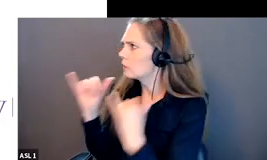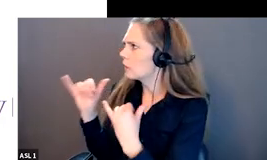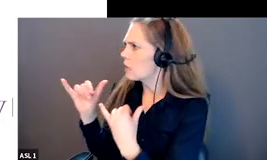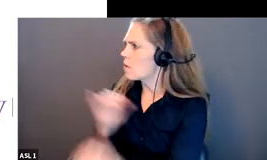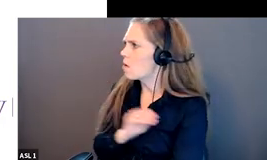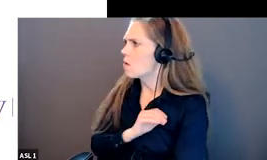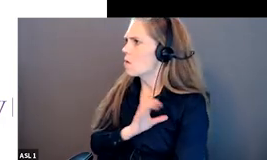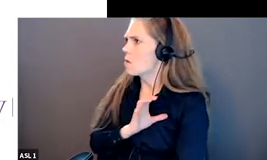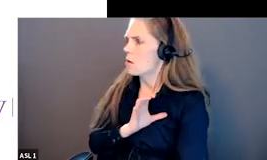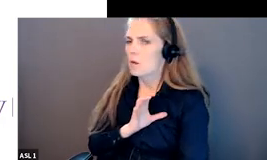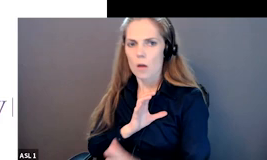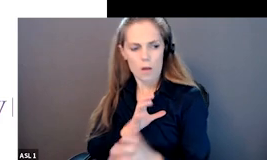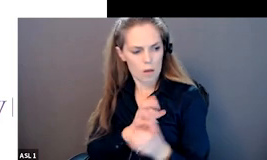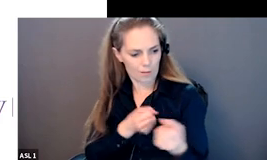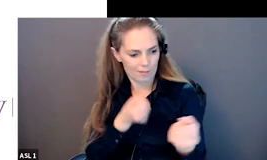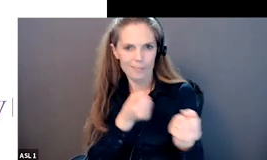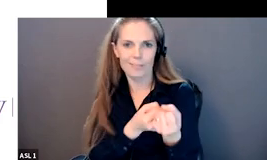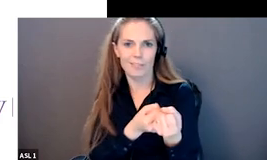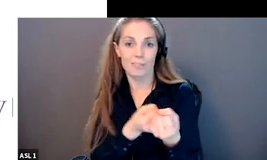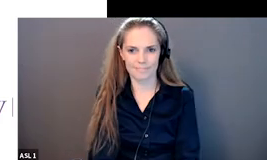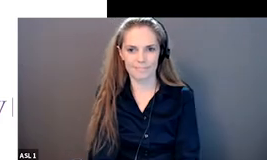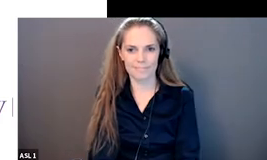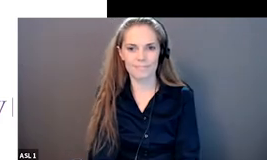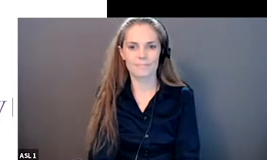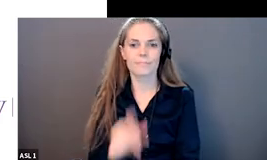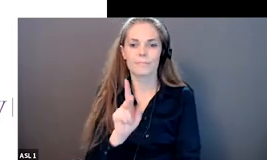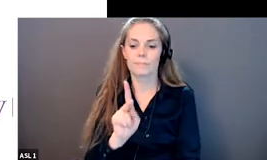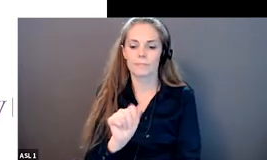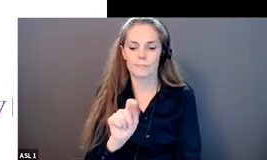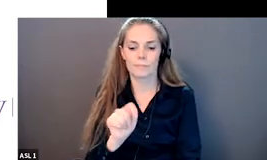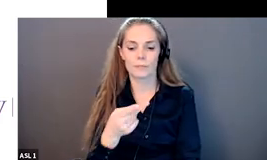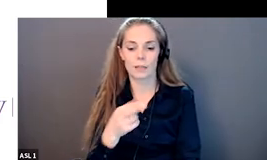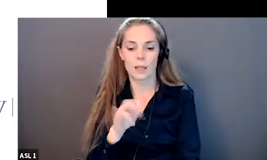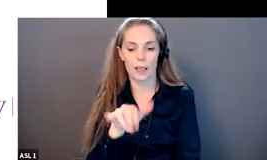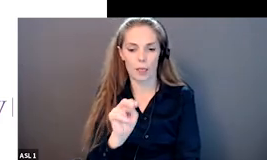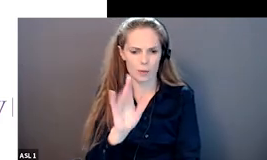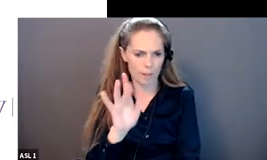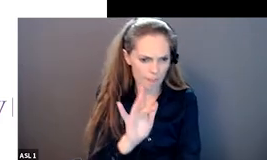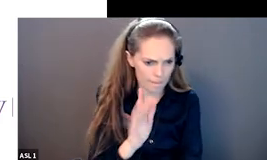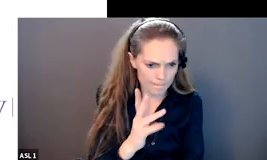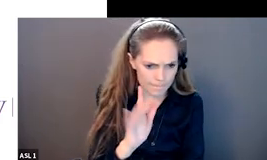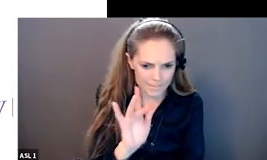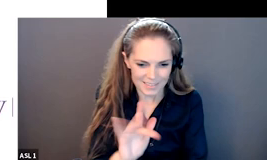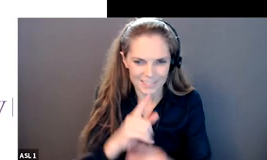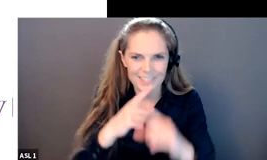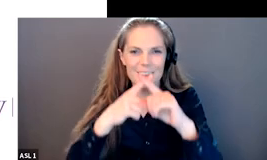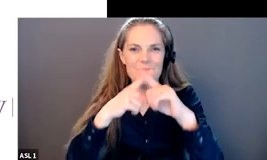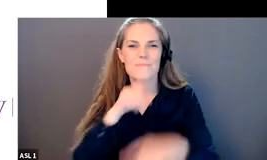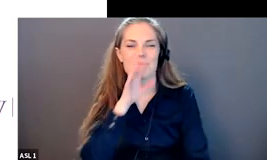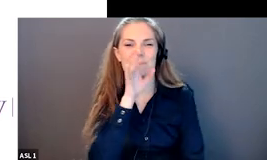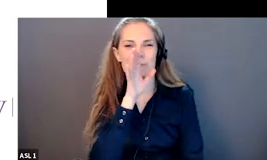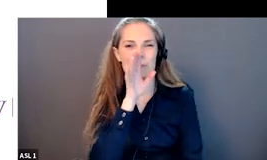community thank you so i'm going to take over from yasmin um and talk about